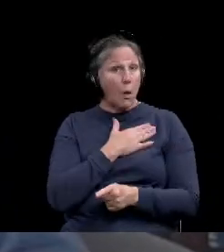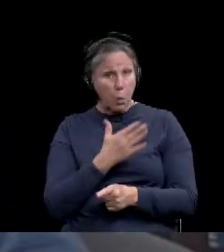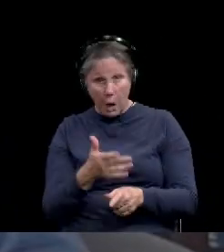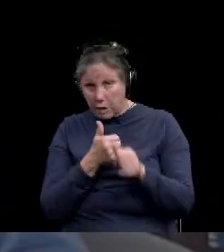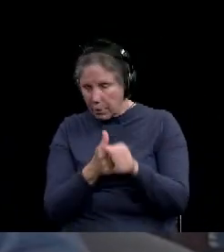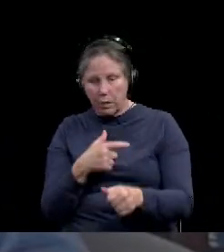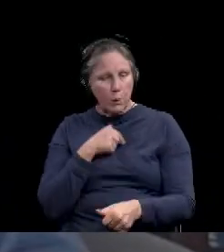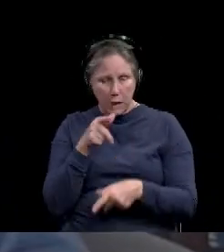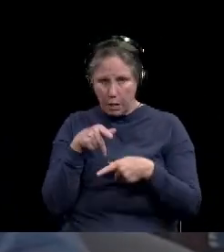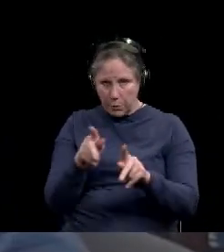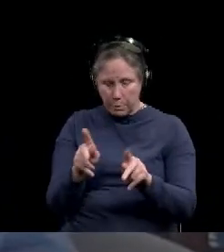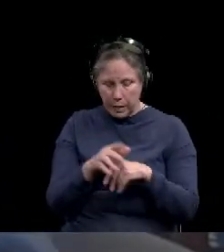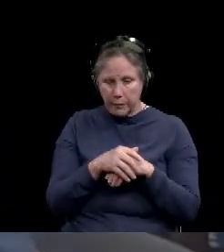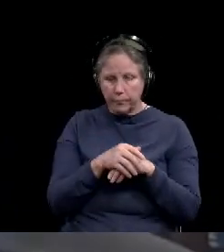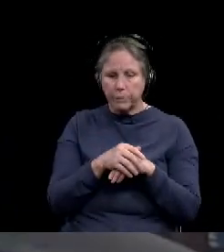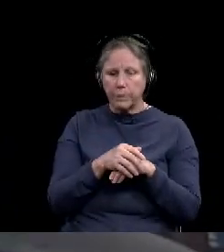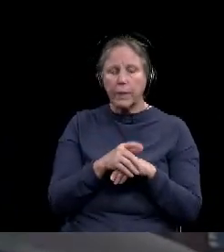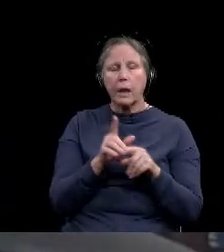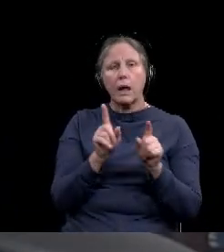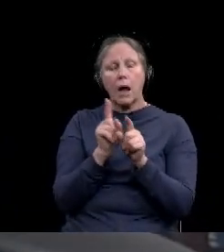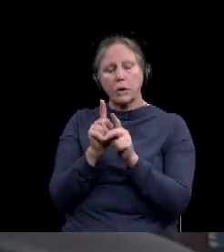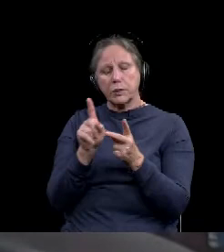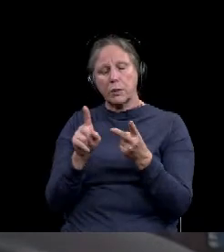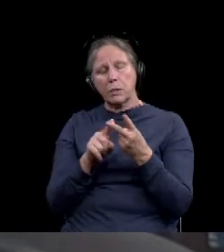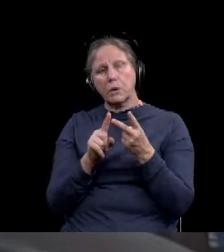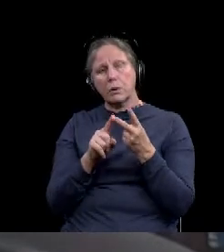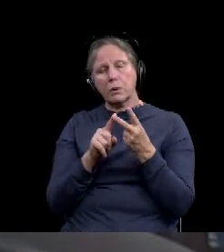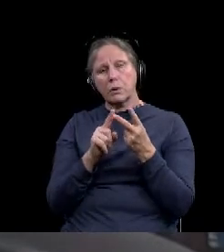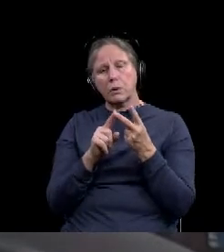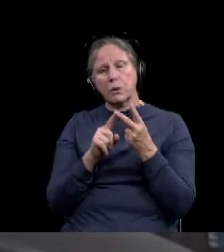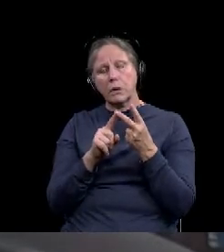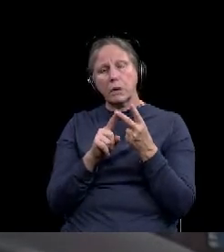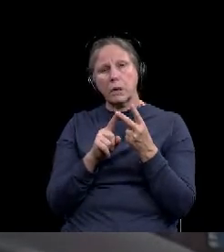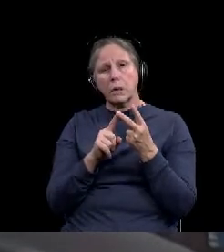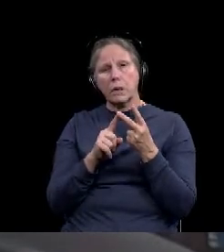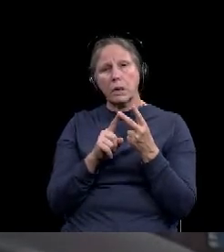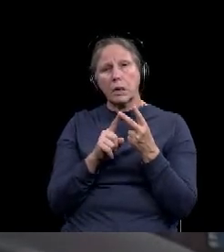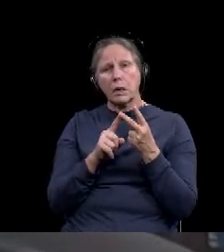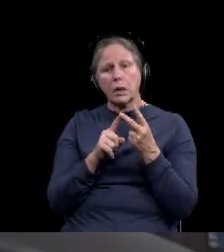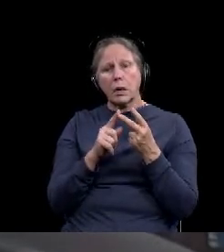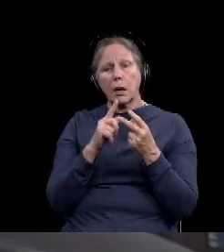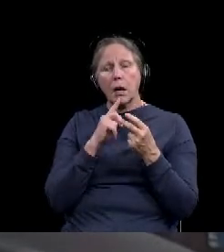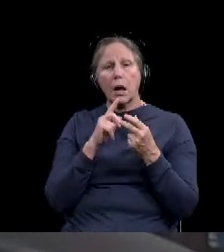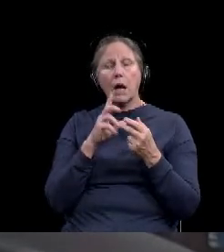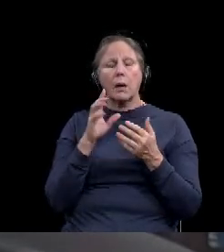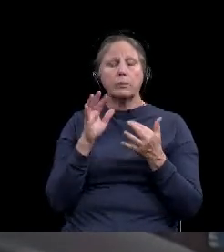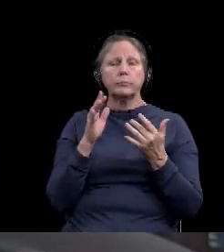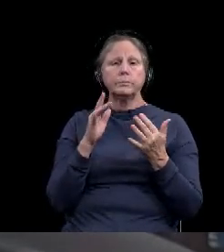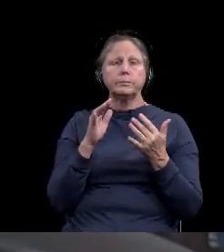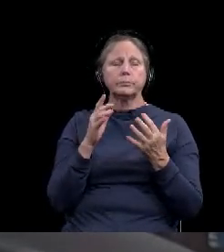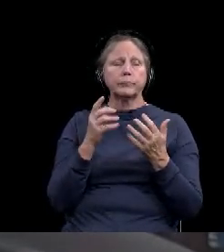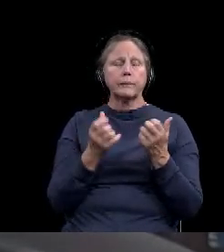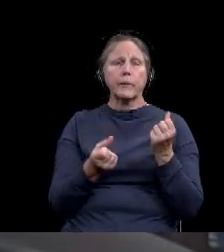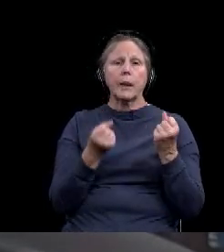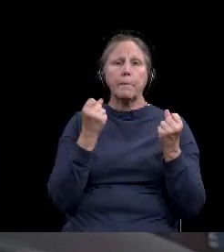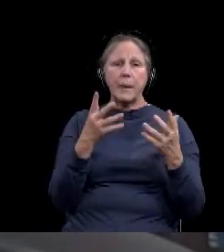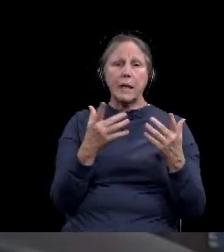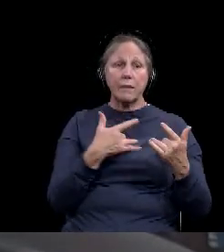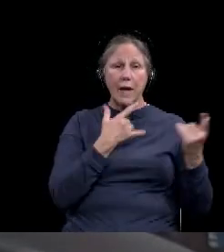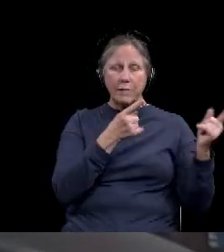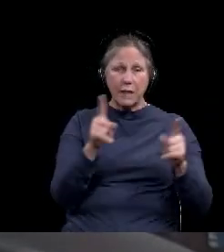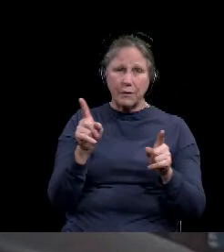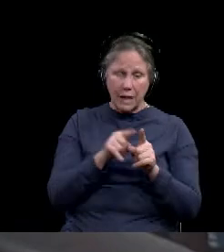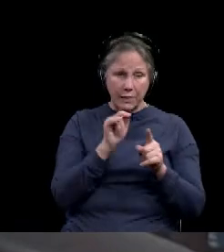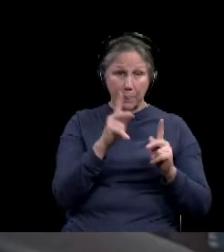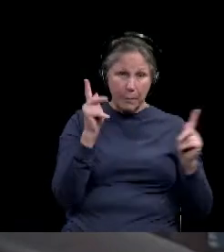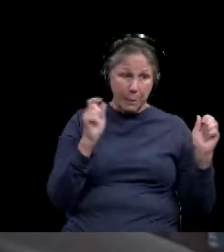the protocols. And then one other factor is that, uh, participation is way down in a lot of, a lot of these activities like this